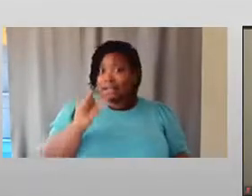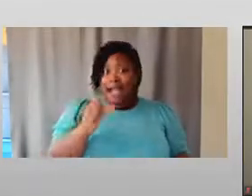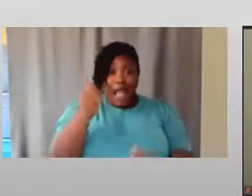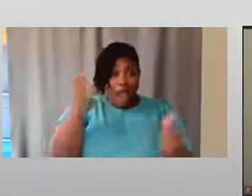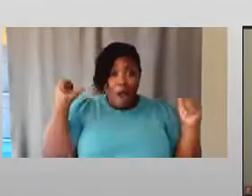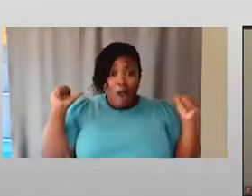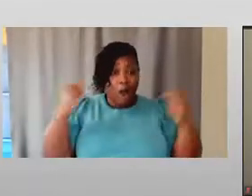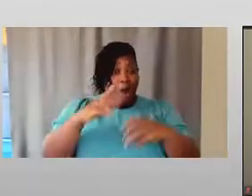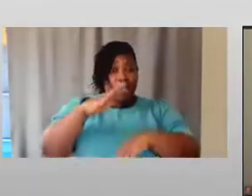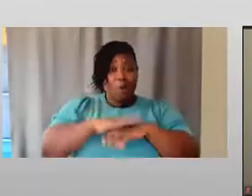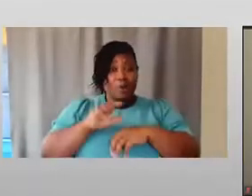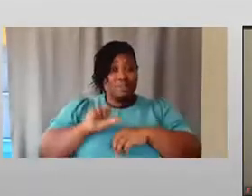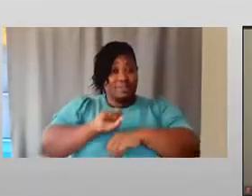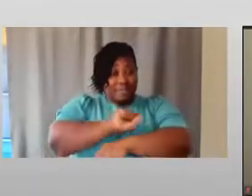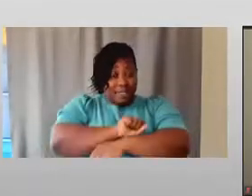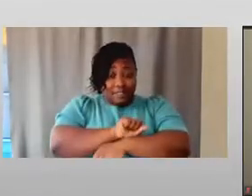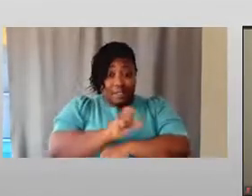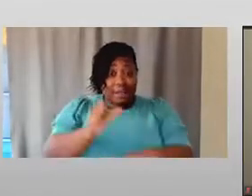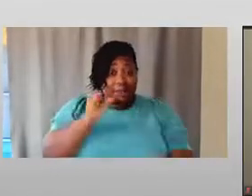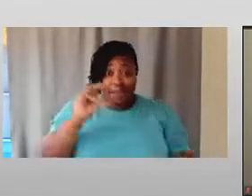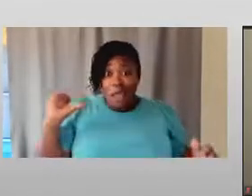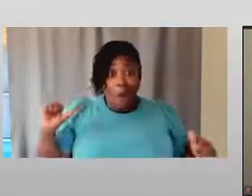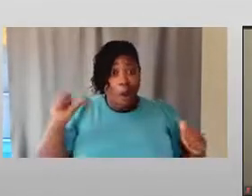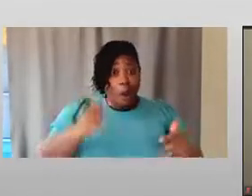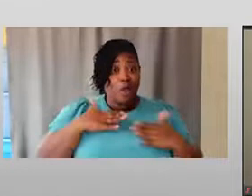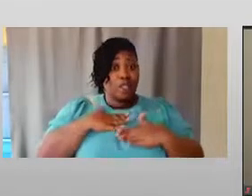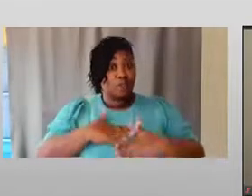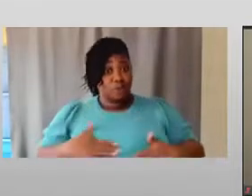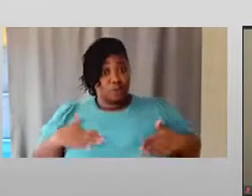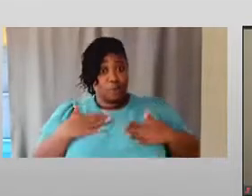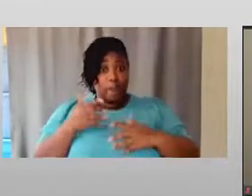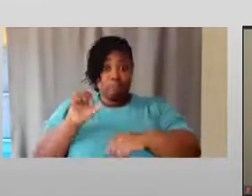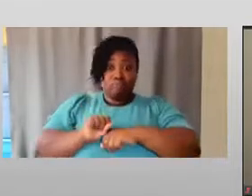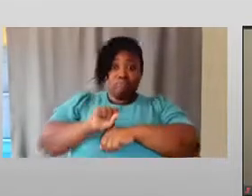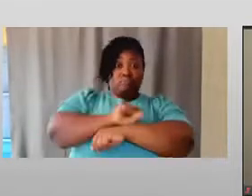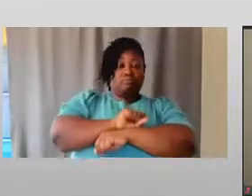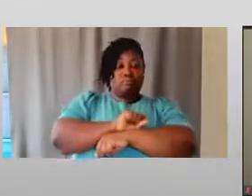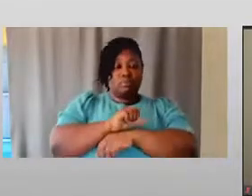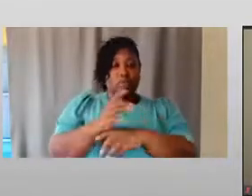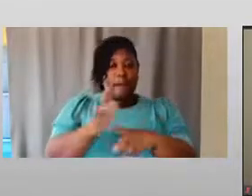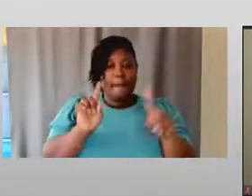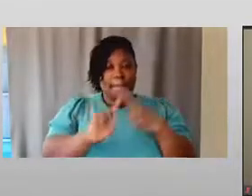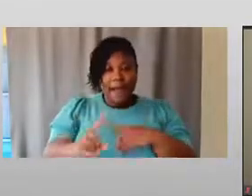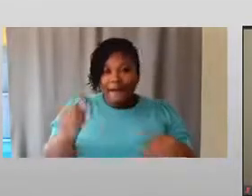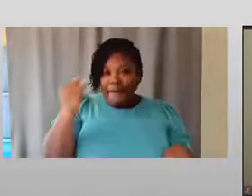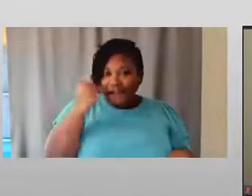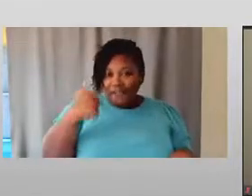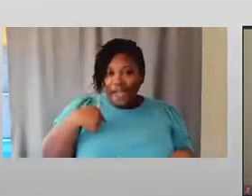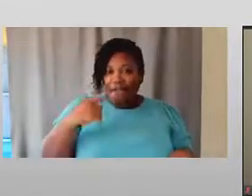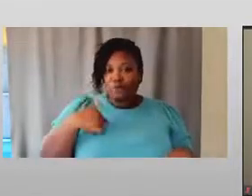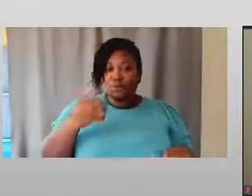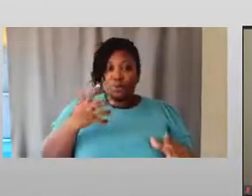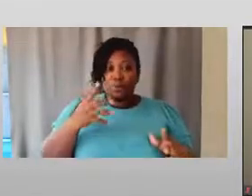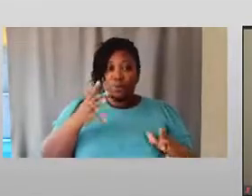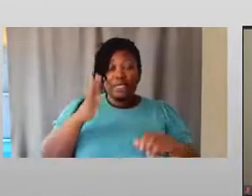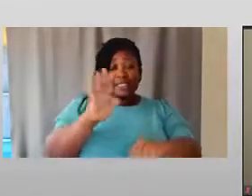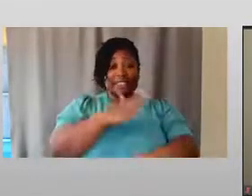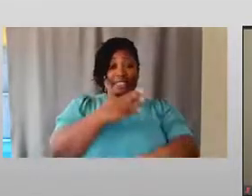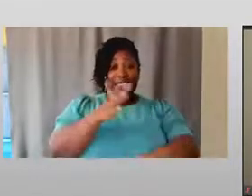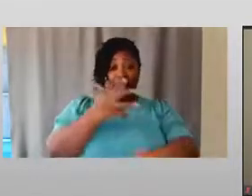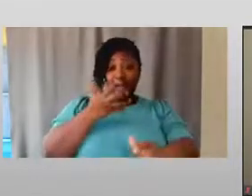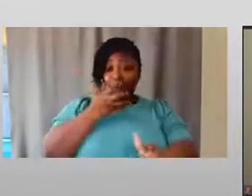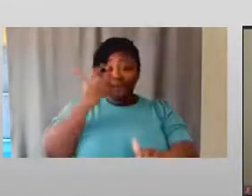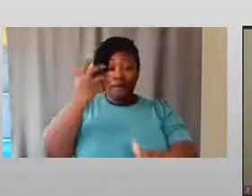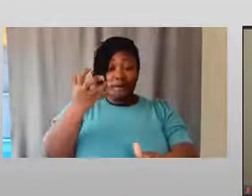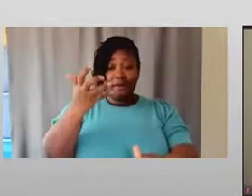But even those that are on stage, if I have to sing a note, one note, that's the entire, you know, sheet